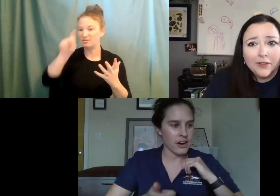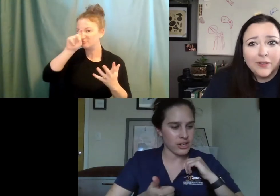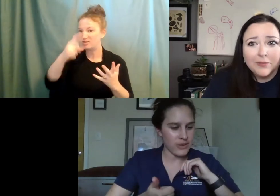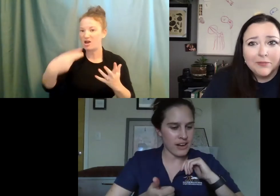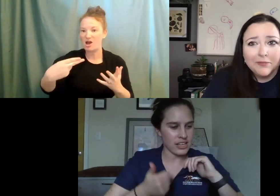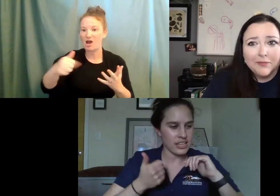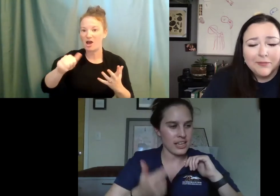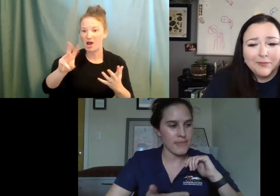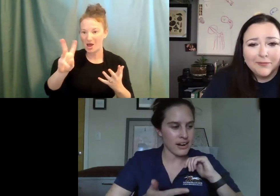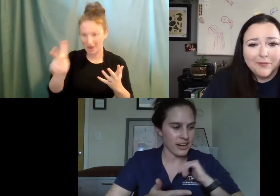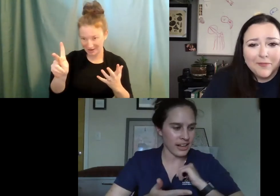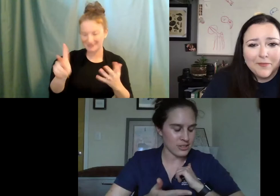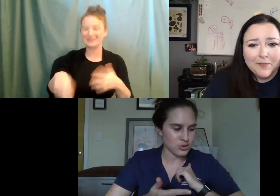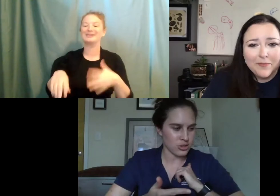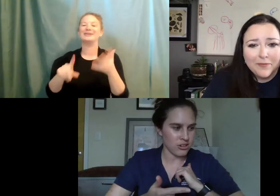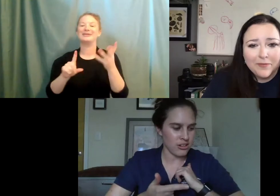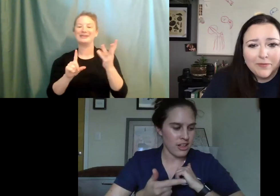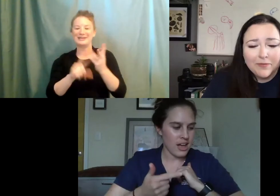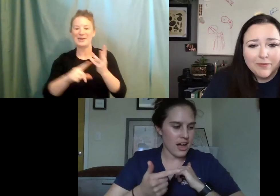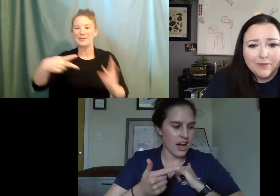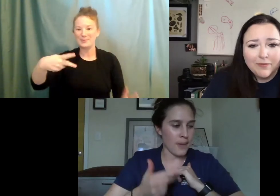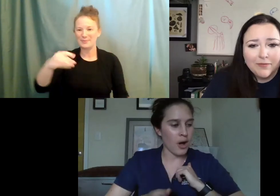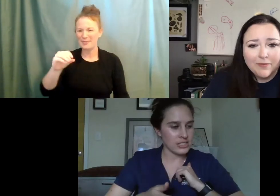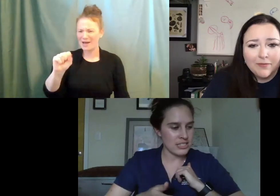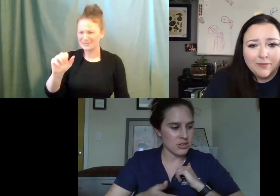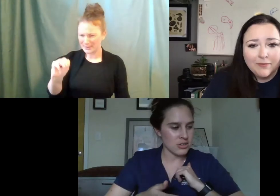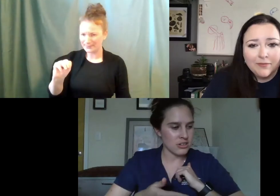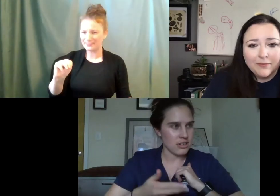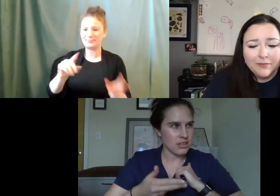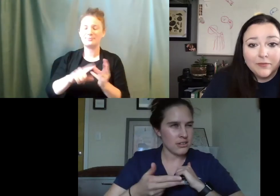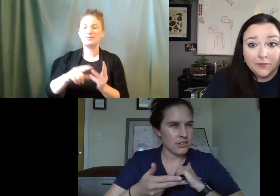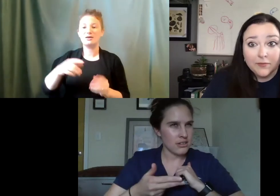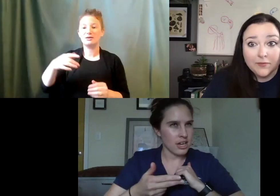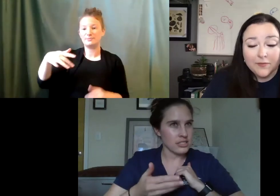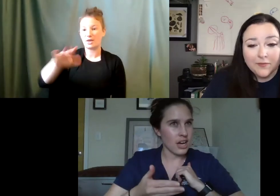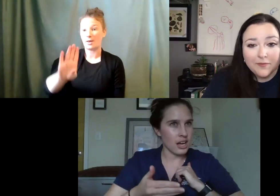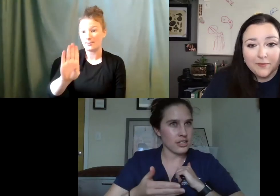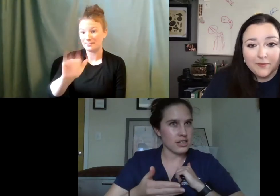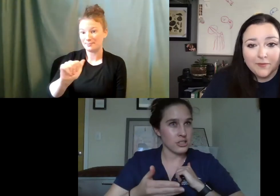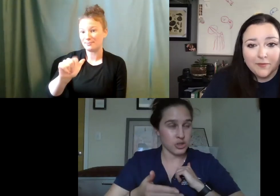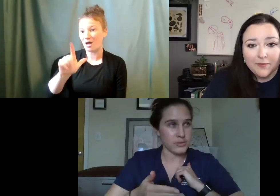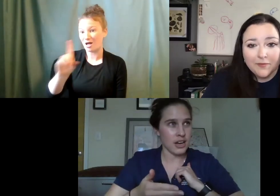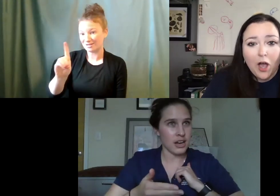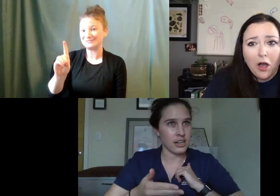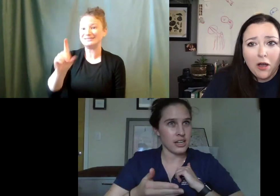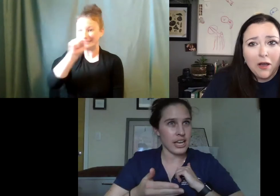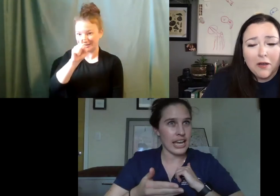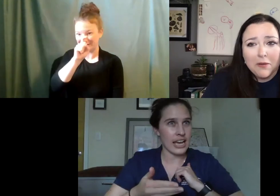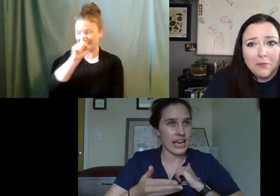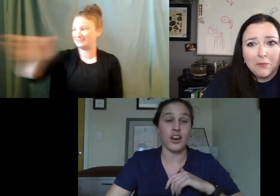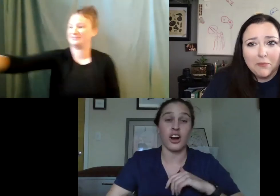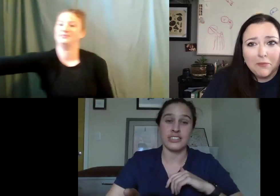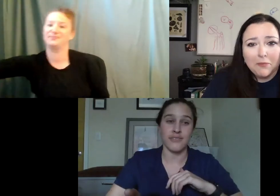a peregrine falcon, an American kestrel, uh, a bald eagle, a skunk, a striped skunk